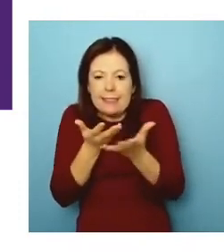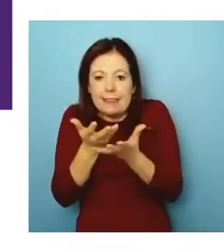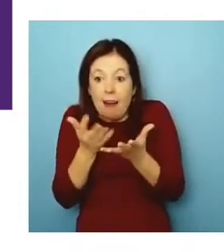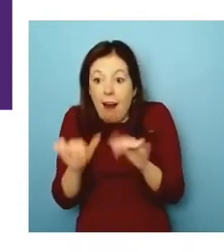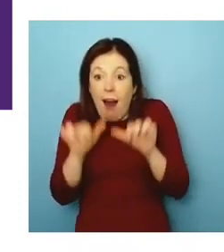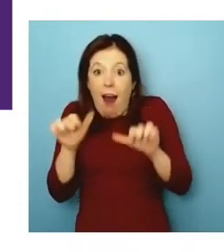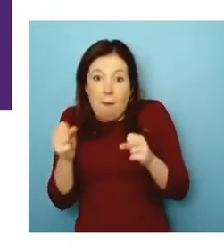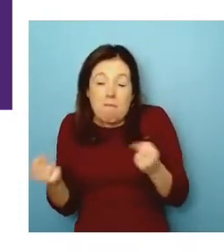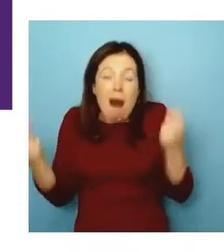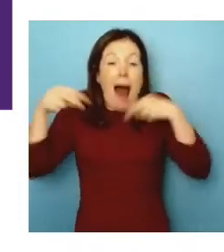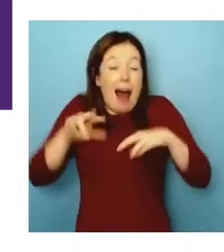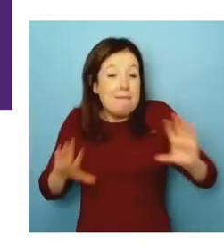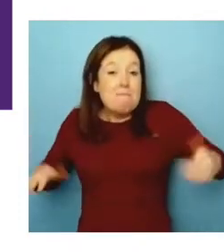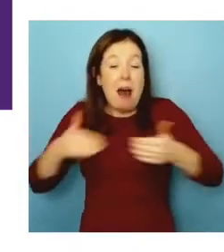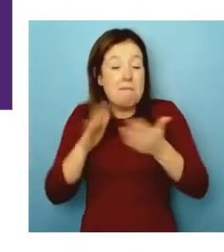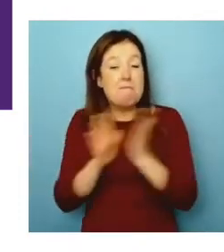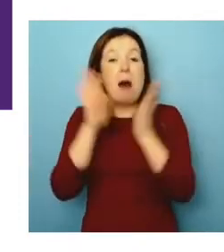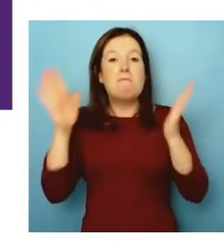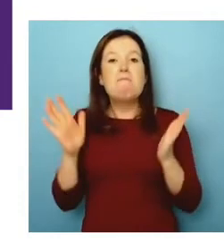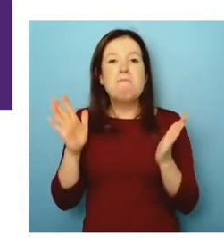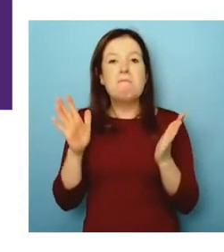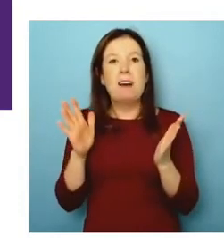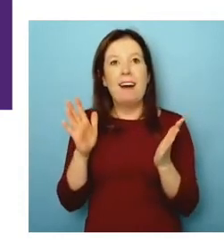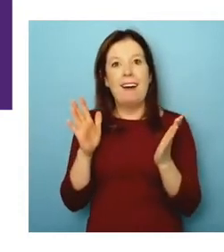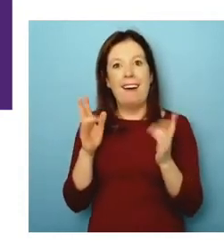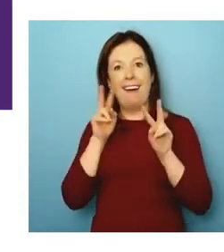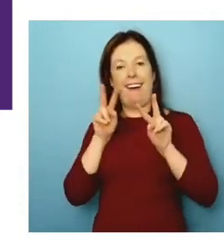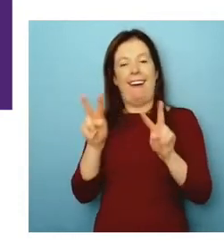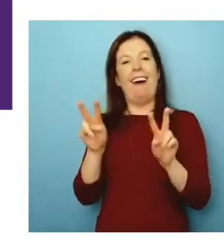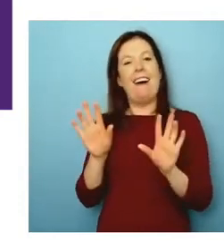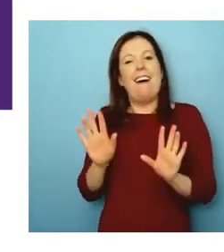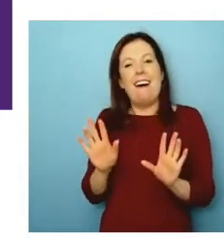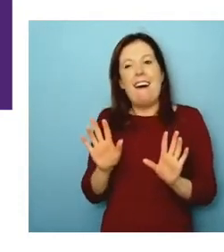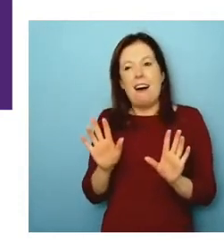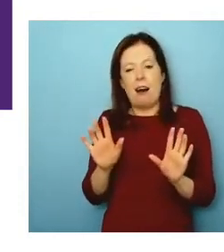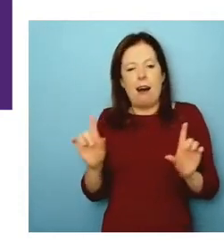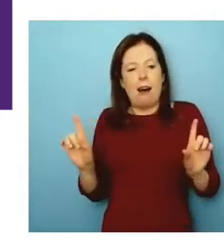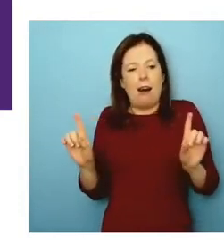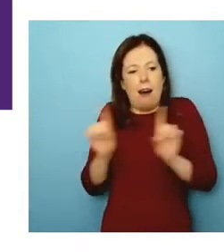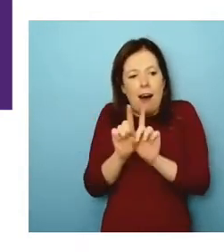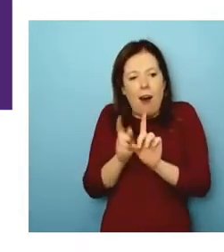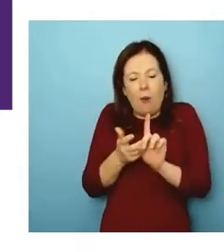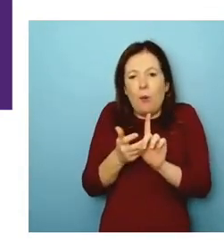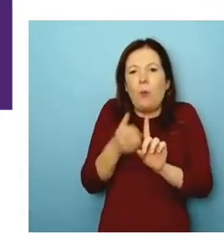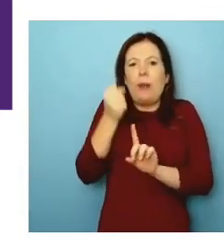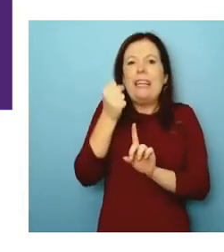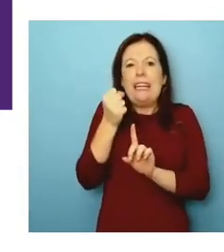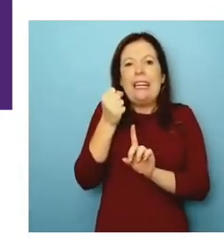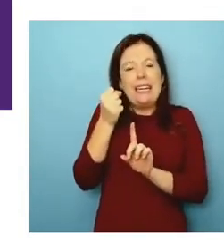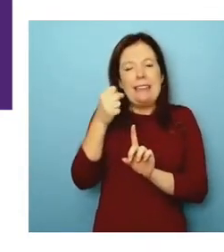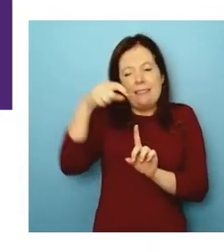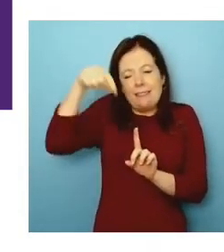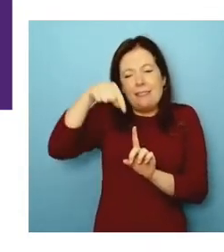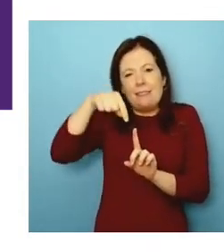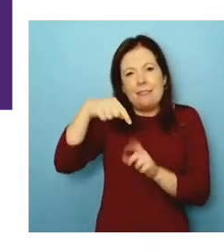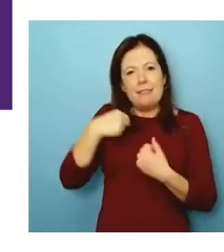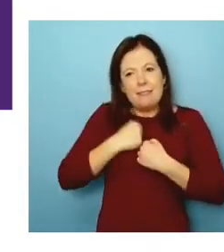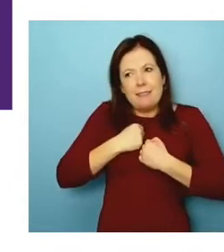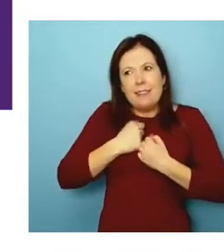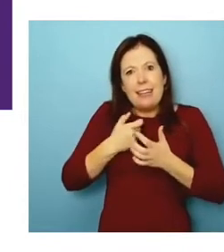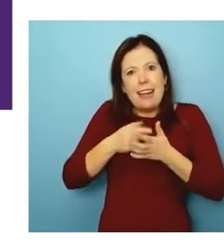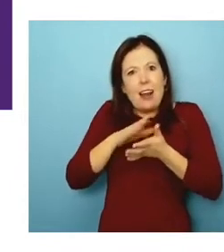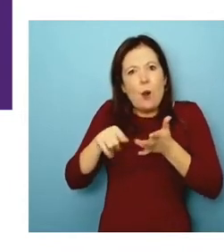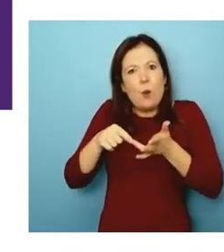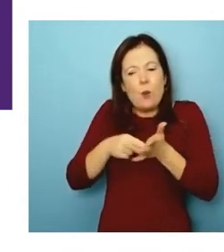they jump and they hug each other and high five. And this, this idea of, of winning together was, we, we designed for those moments. We actually, when we